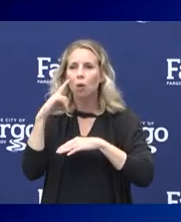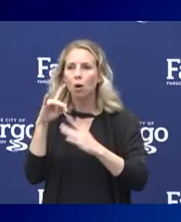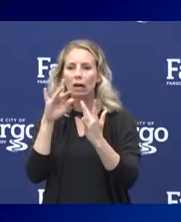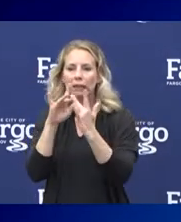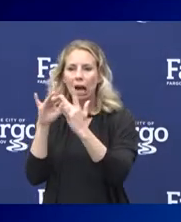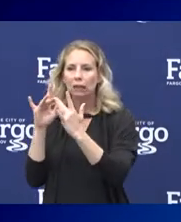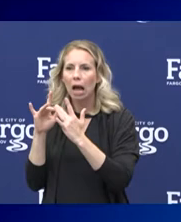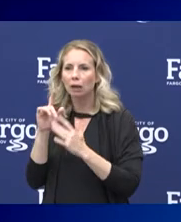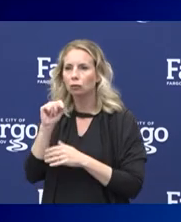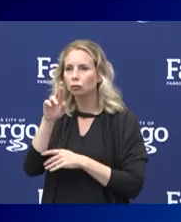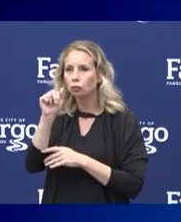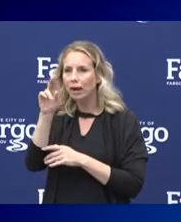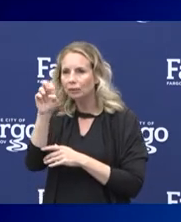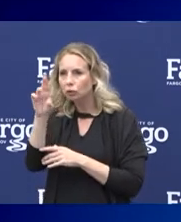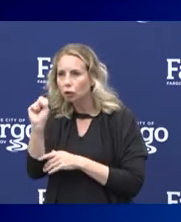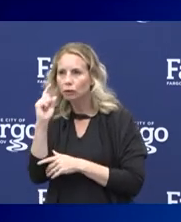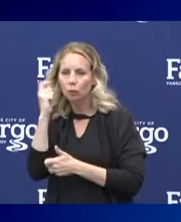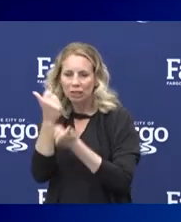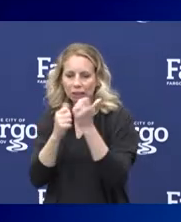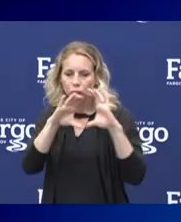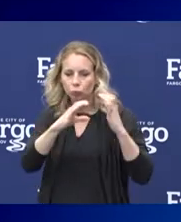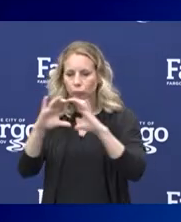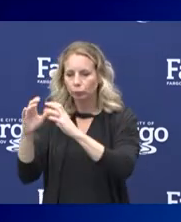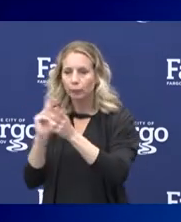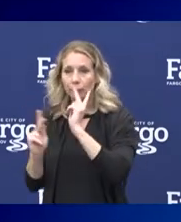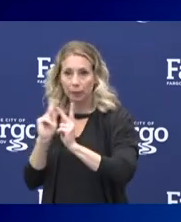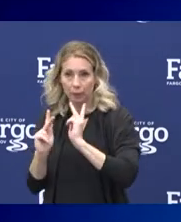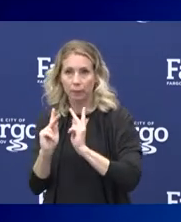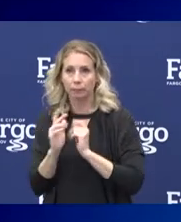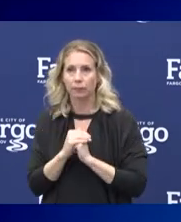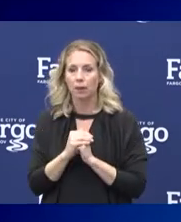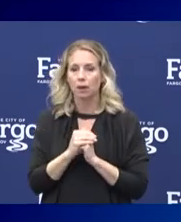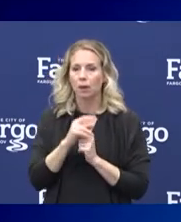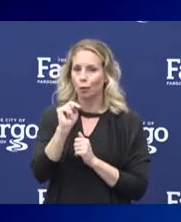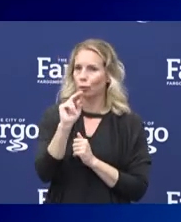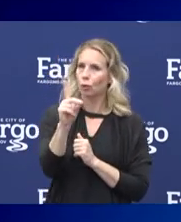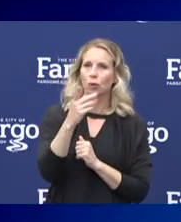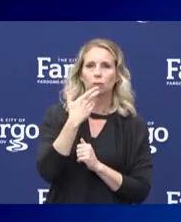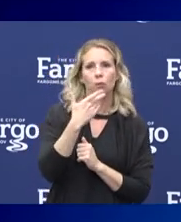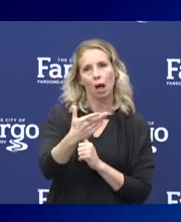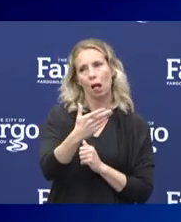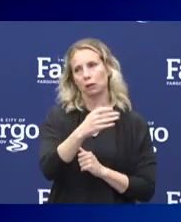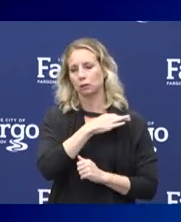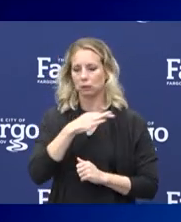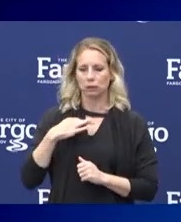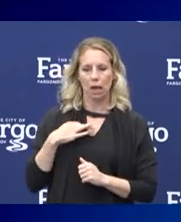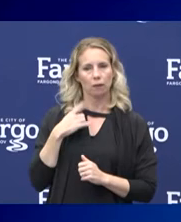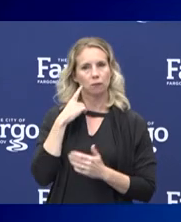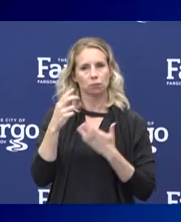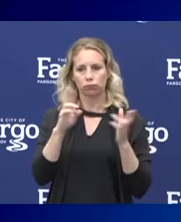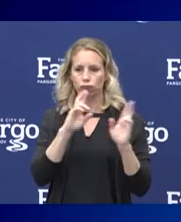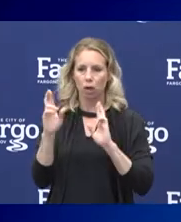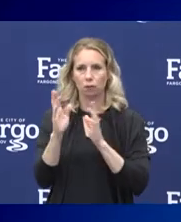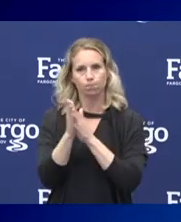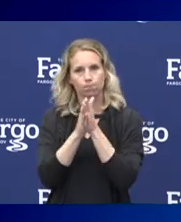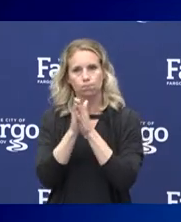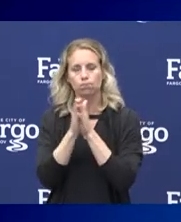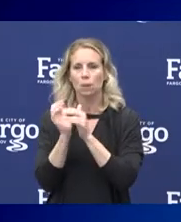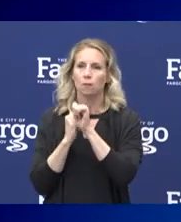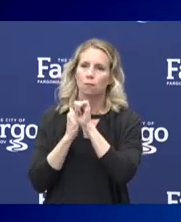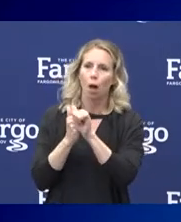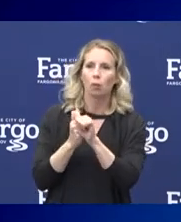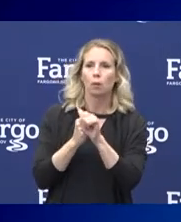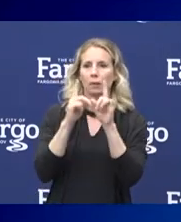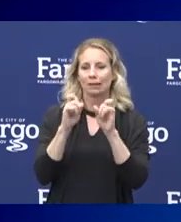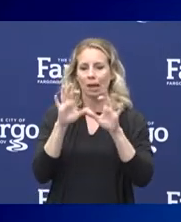per capita. And North Dakota is well-staffed and well-ready to follow up on the testing positives